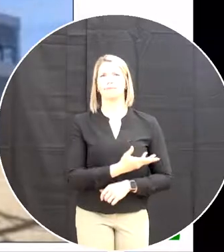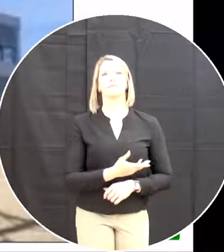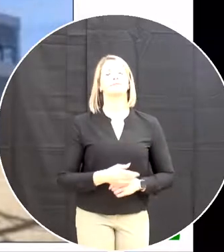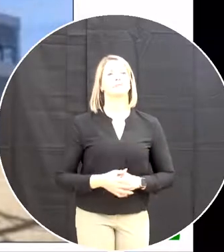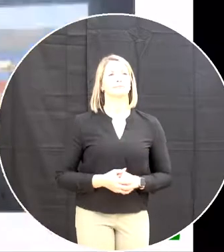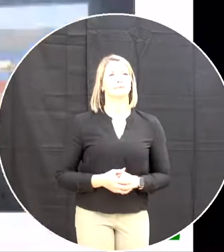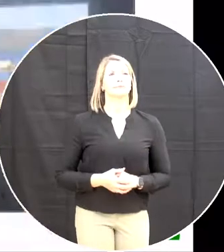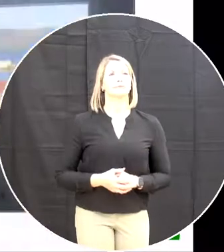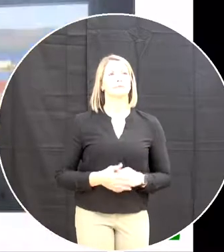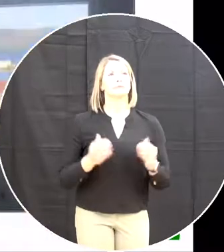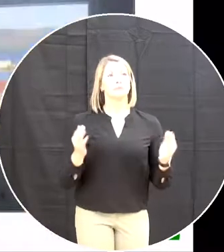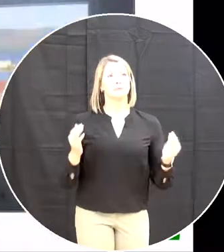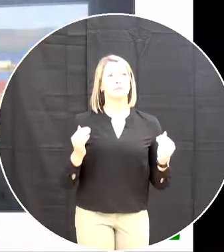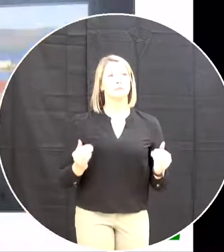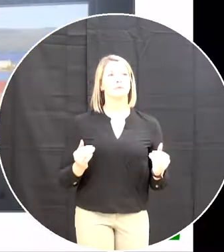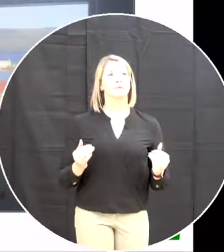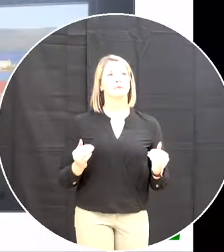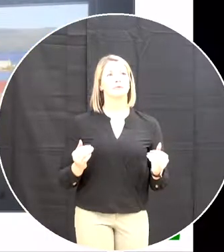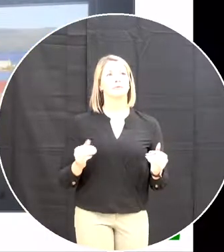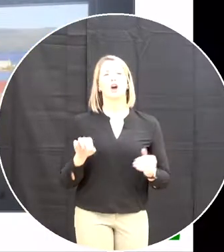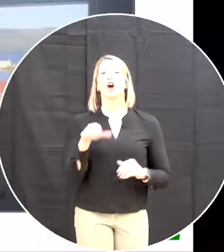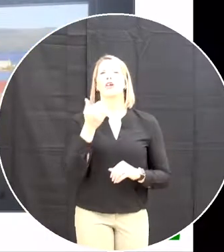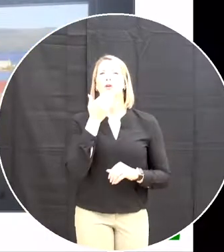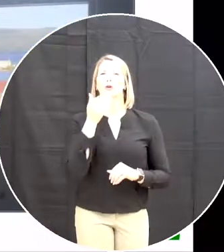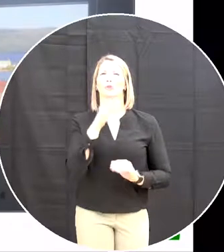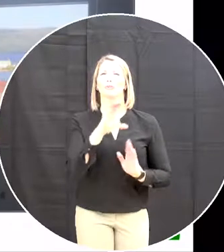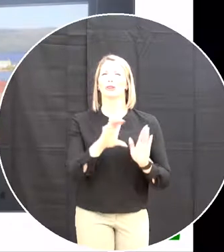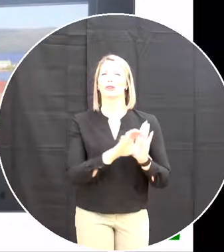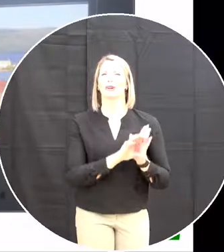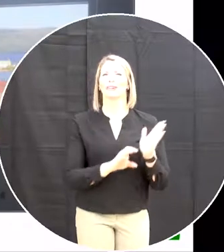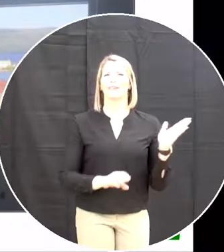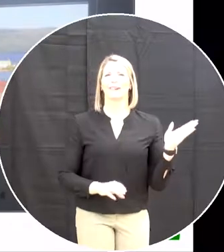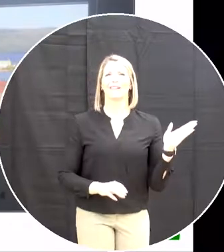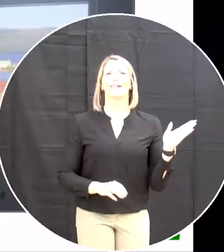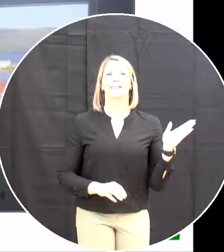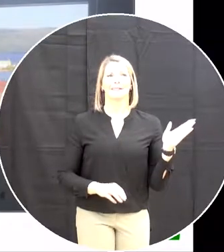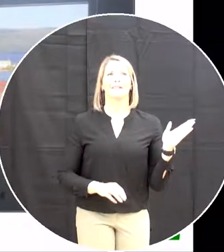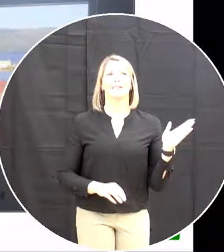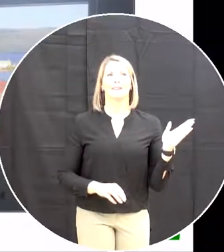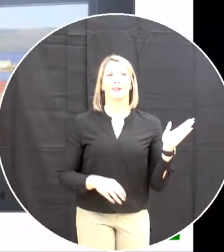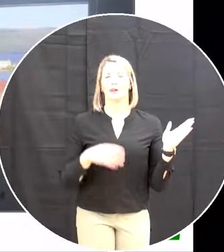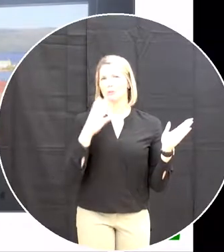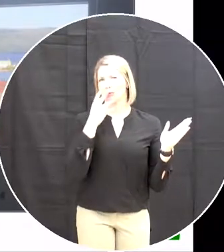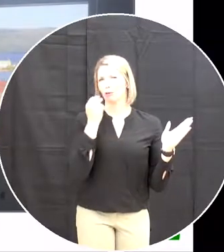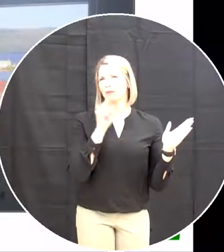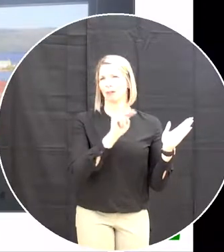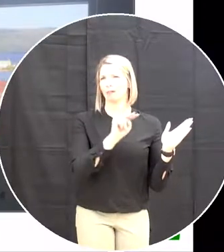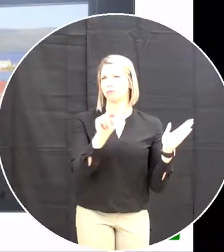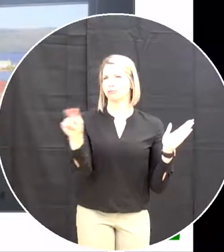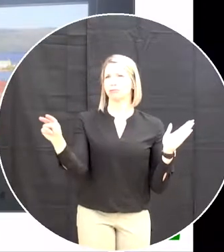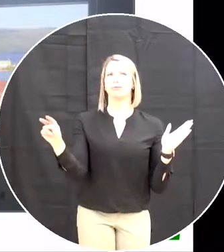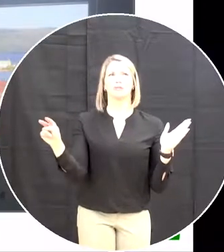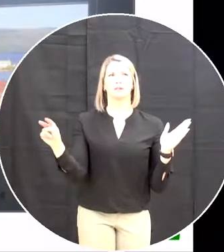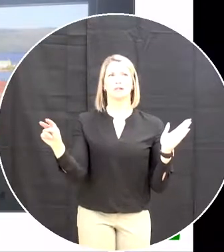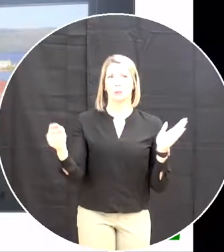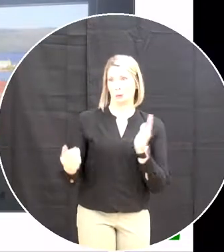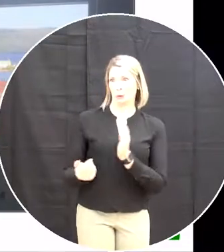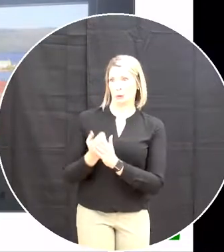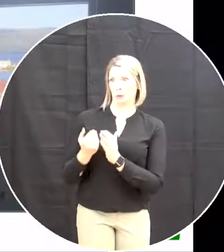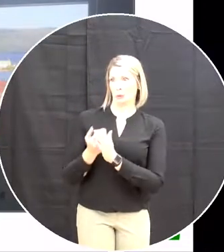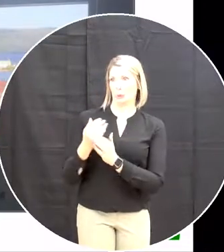Next we have And there's a good shot A great place to be What a beautiful view Out the window of one of the new classrooms